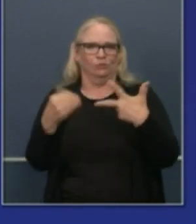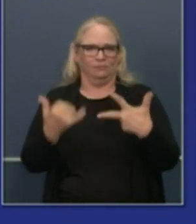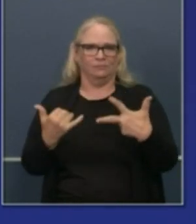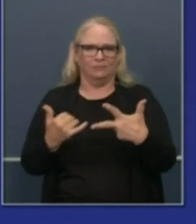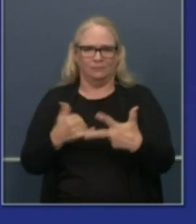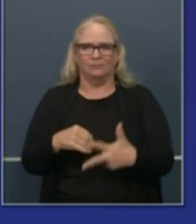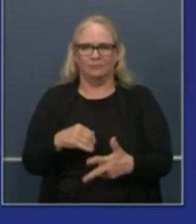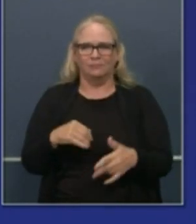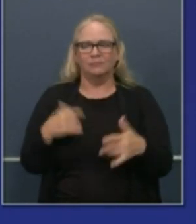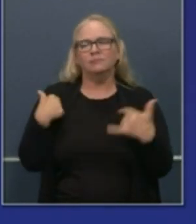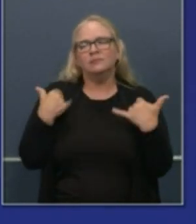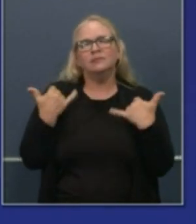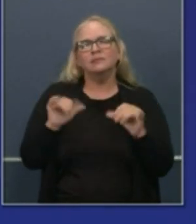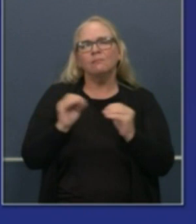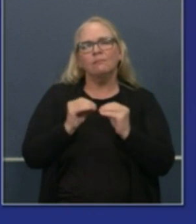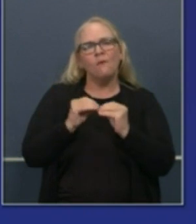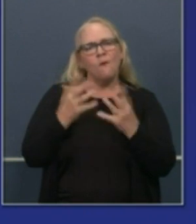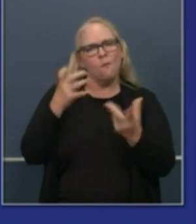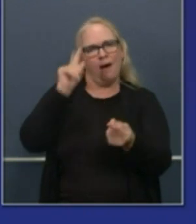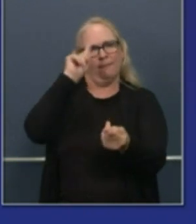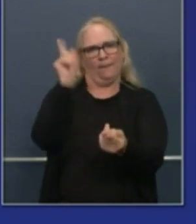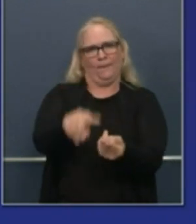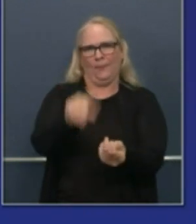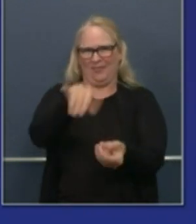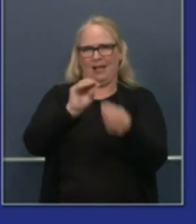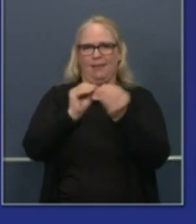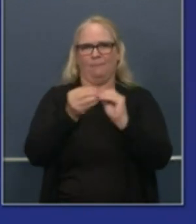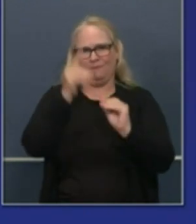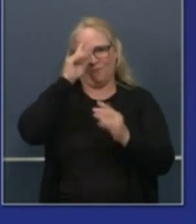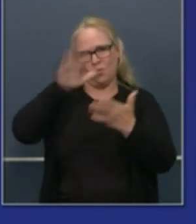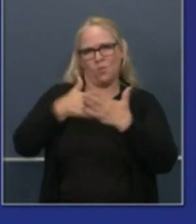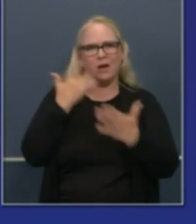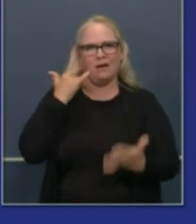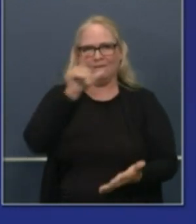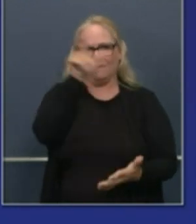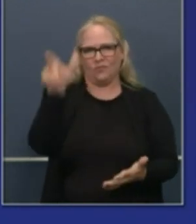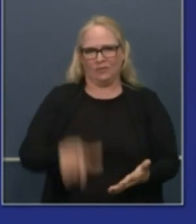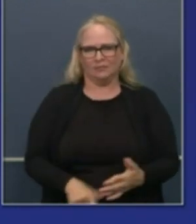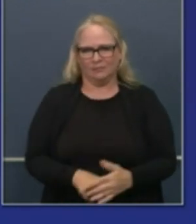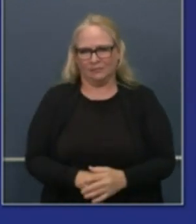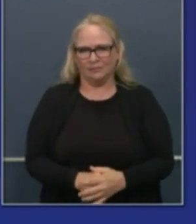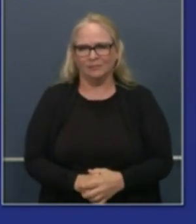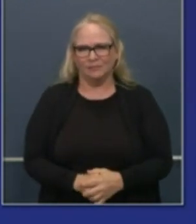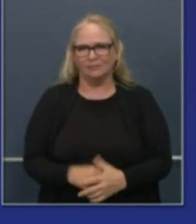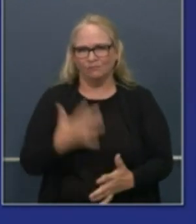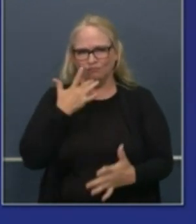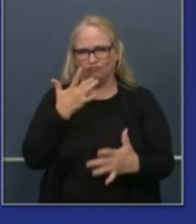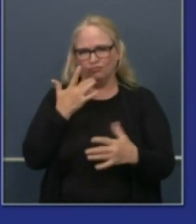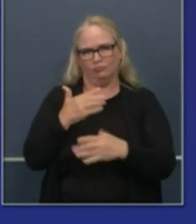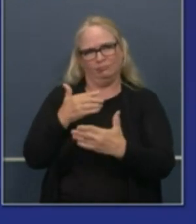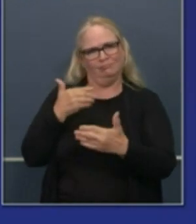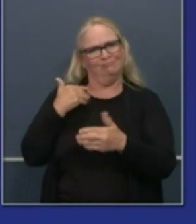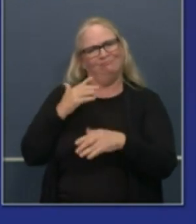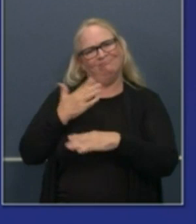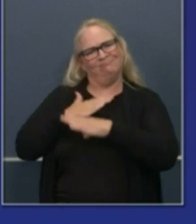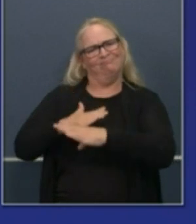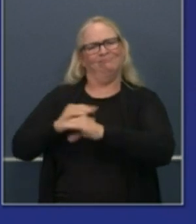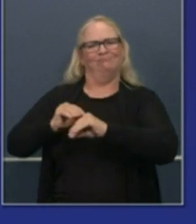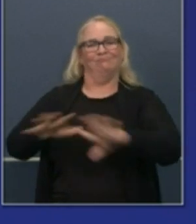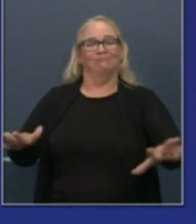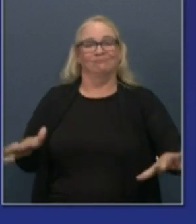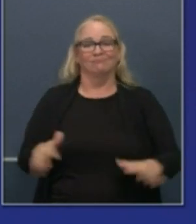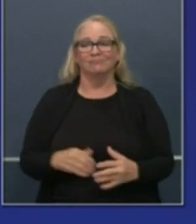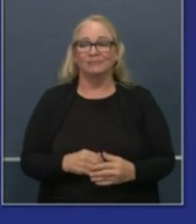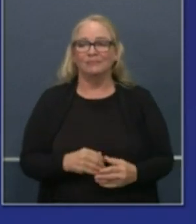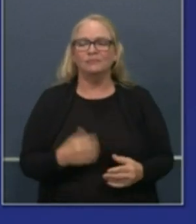want to see a decline not a reduction in the rate of growth. Total population of individuals currently